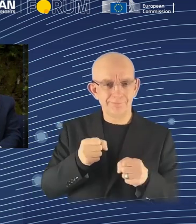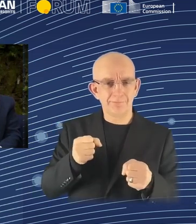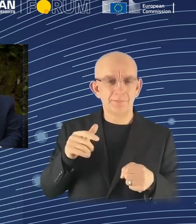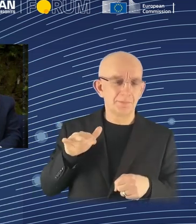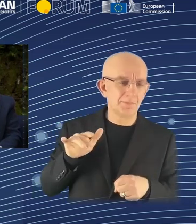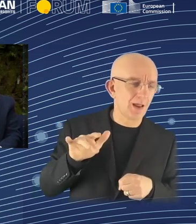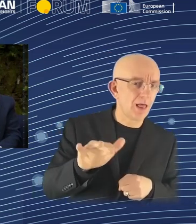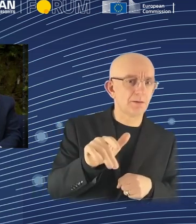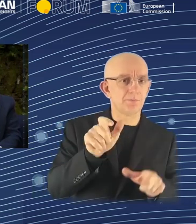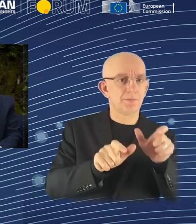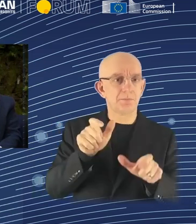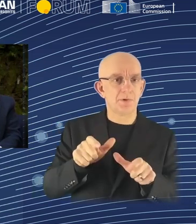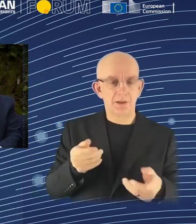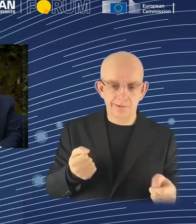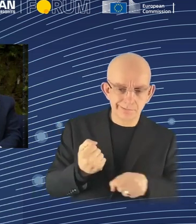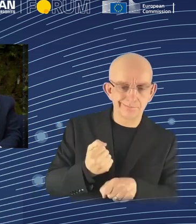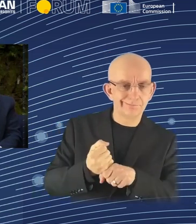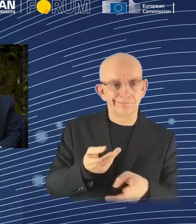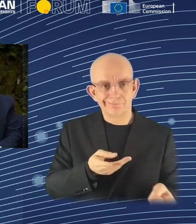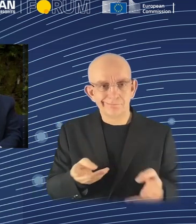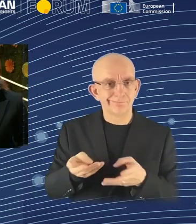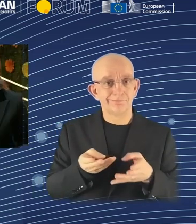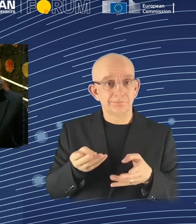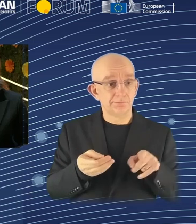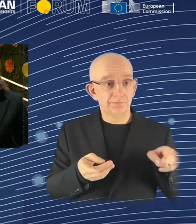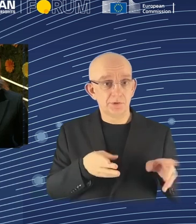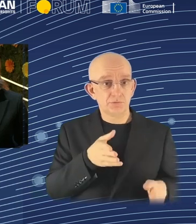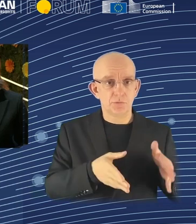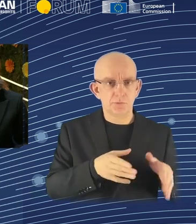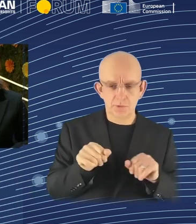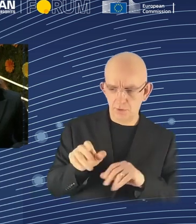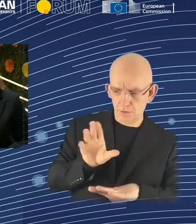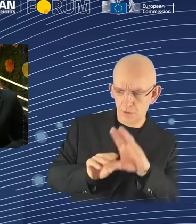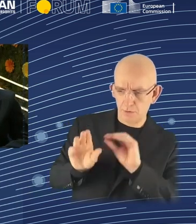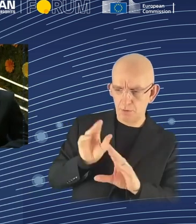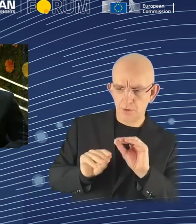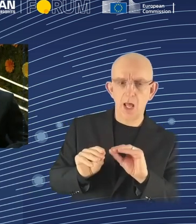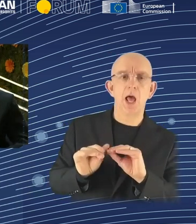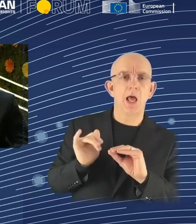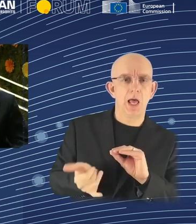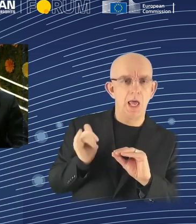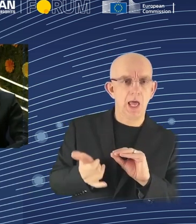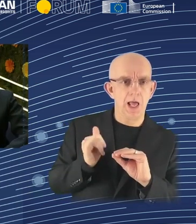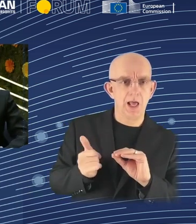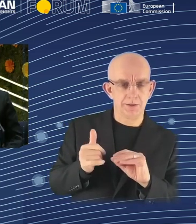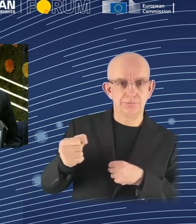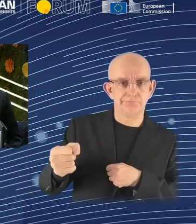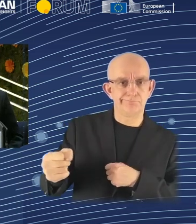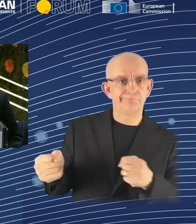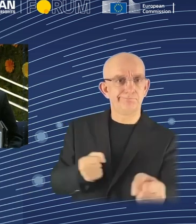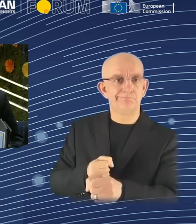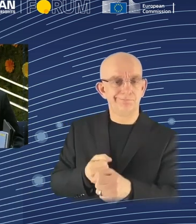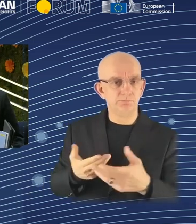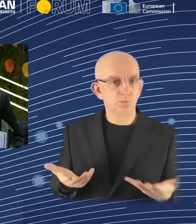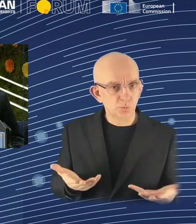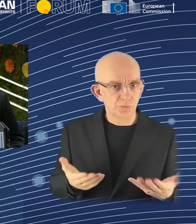those million human jobs are under significant threat. And that could happen in the space of a year that we might see,